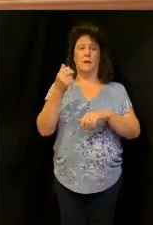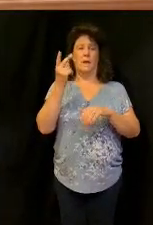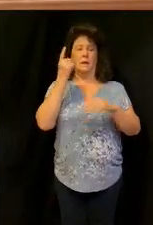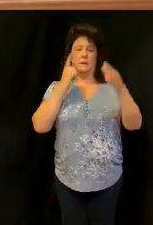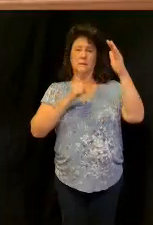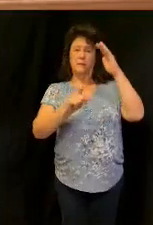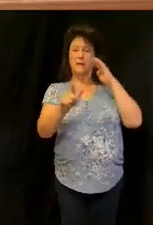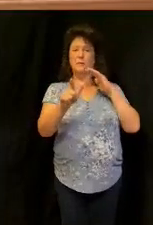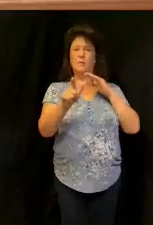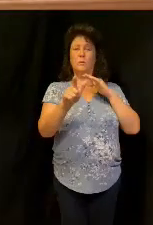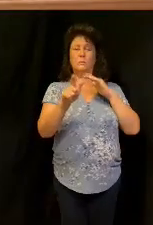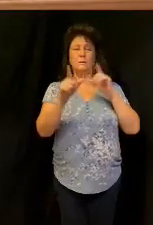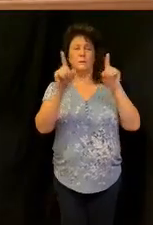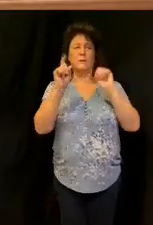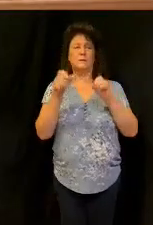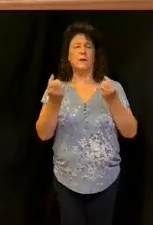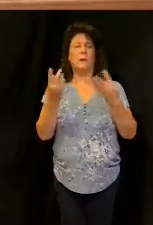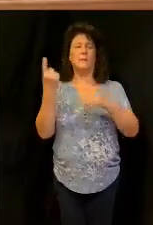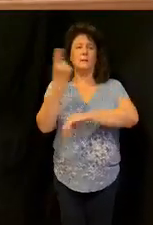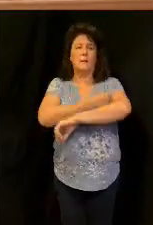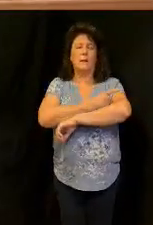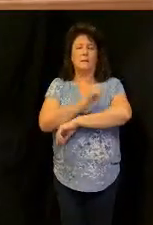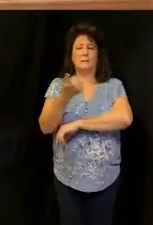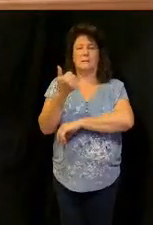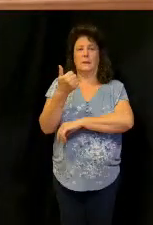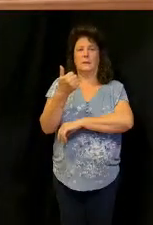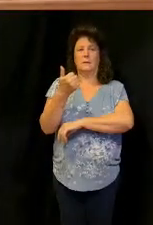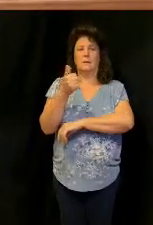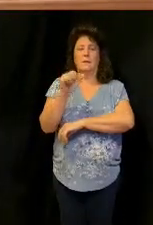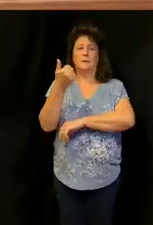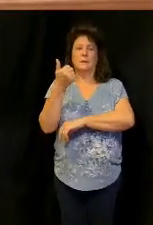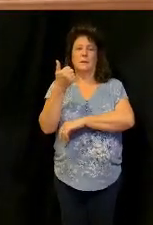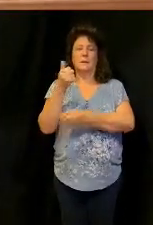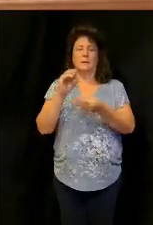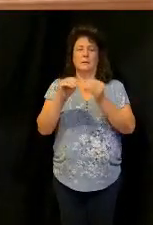tested in Matthew 25 ten ten is the number of testing